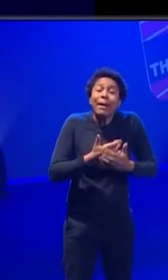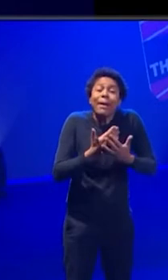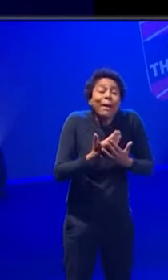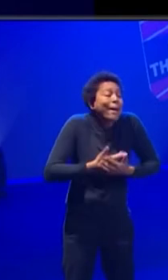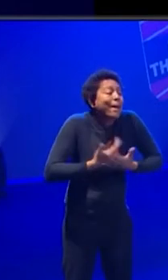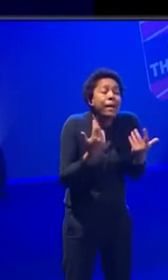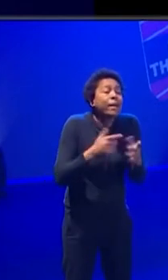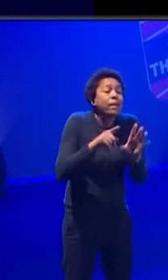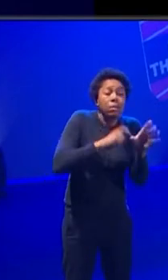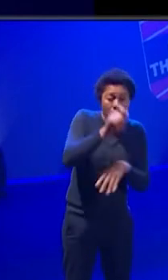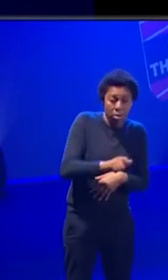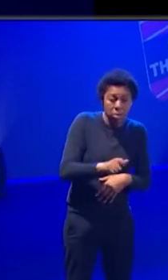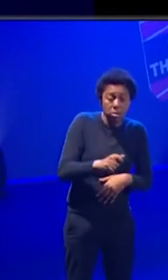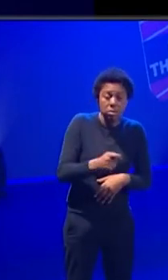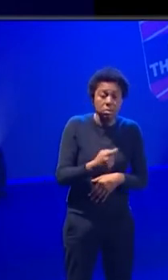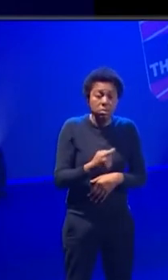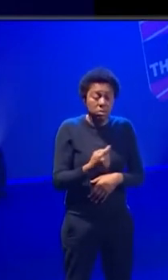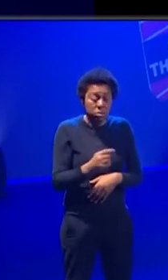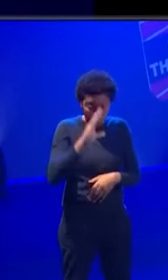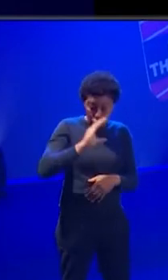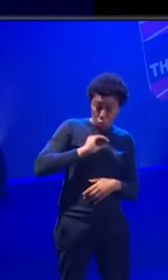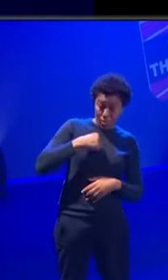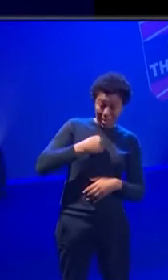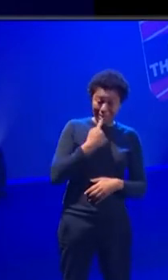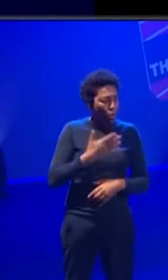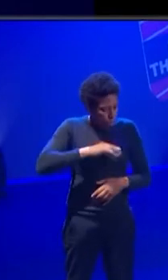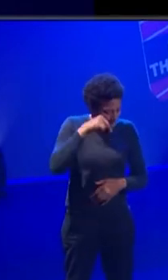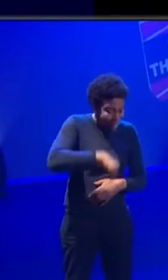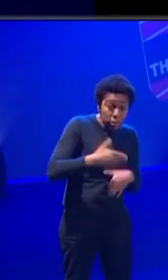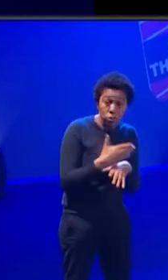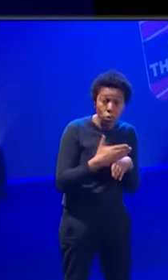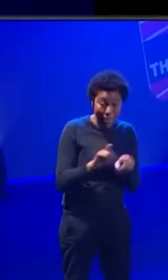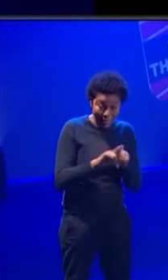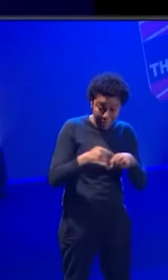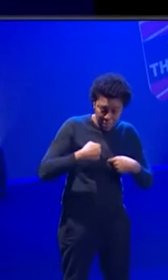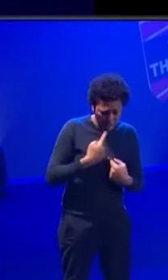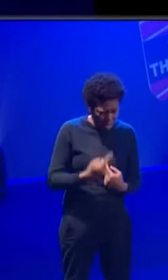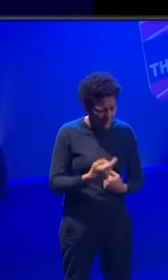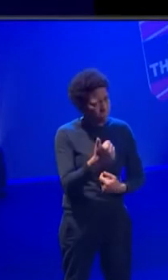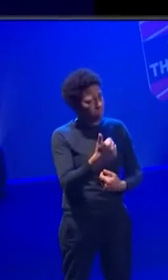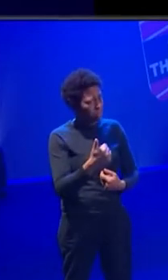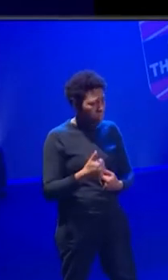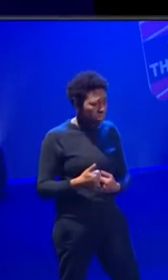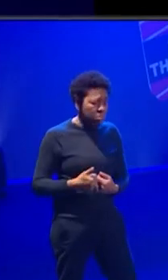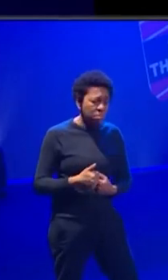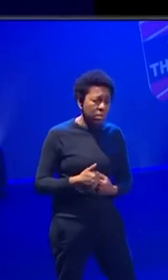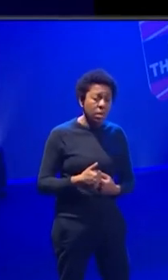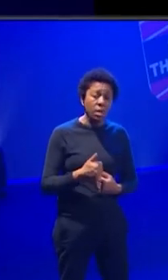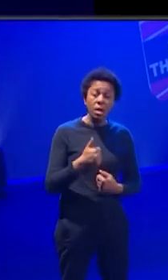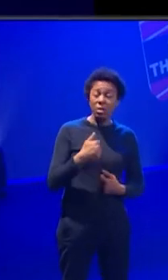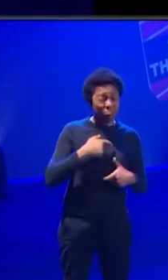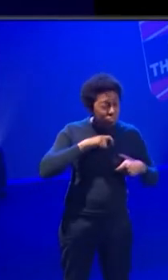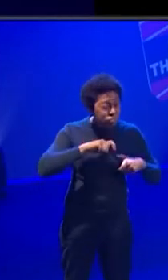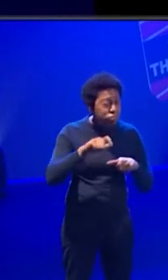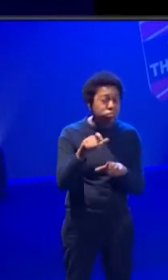who I've met who has said they want to do the sort of job that I want to do, I've always said, look, I still